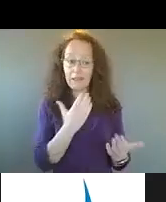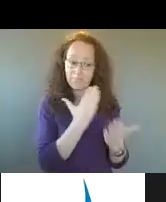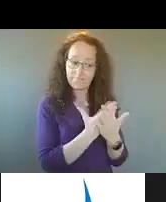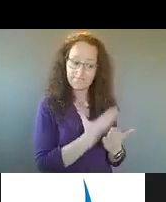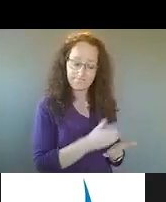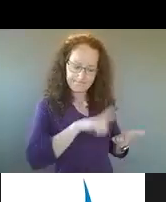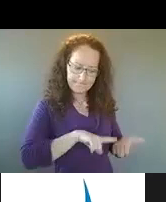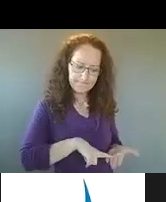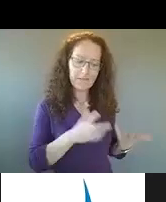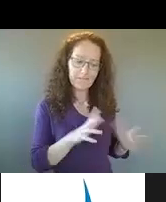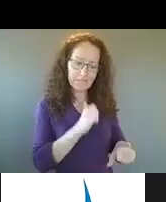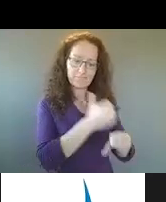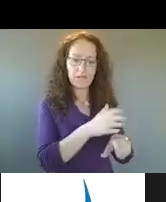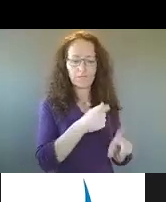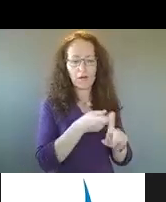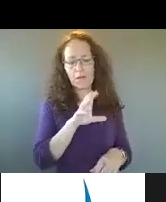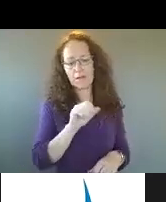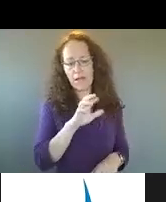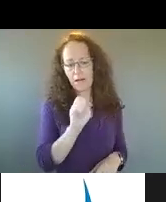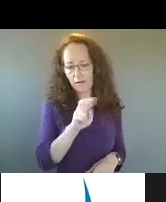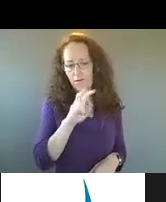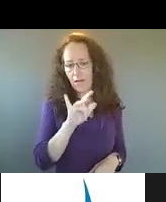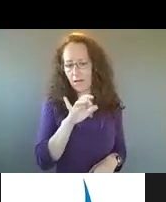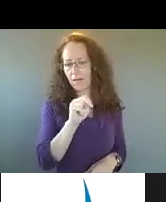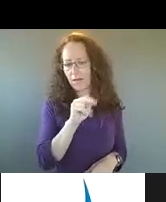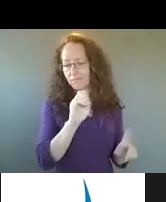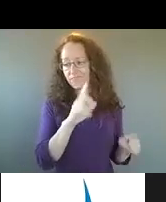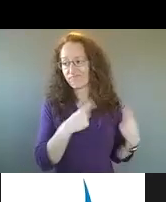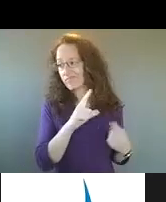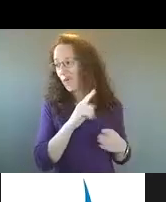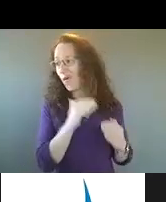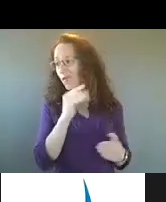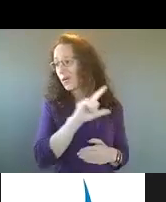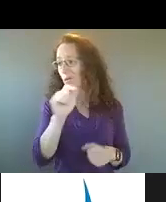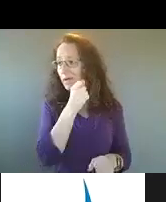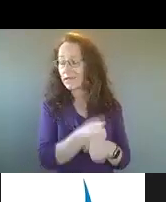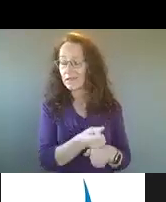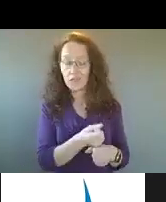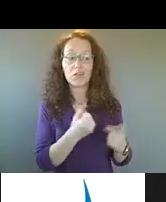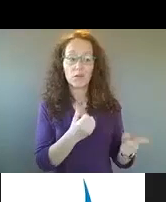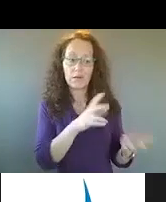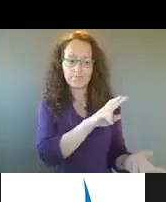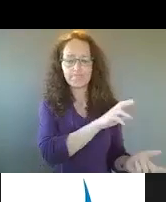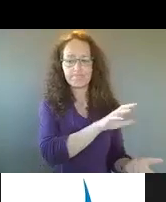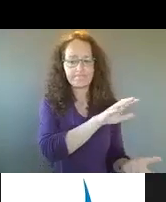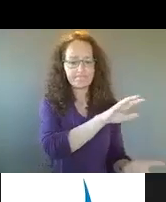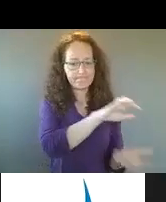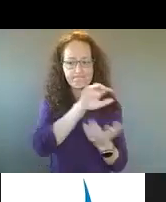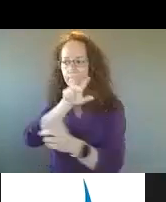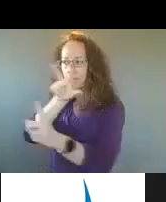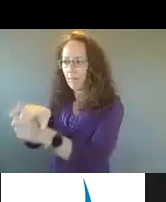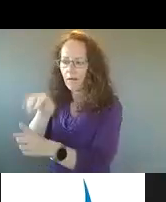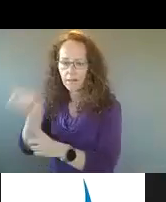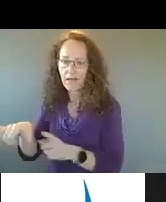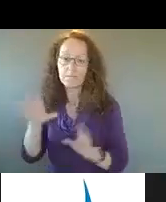that's been established by Cure Violence for over, uh, two decades. And we're really looking forward to the measurable outcomes that we'll be able to evaluate